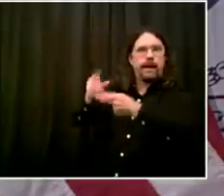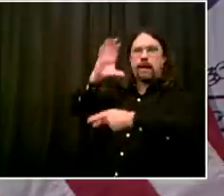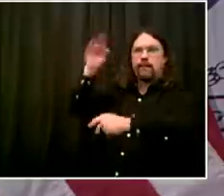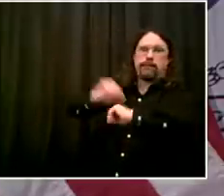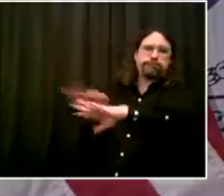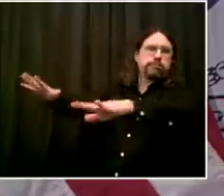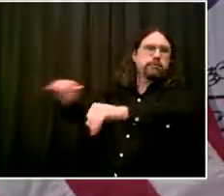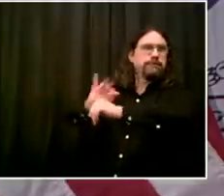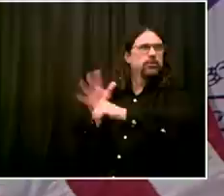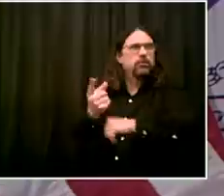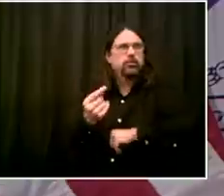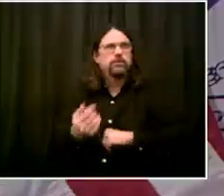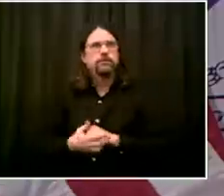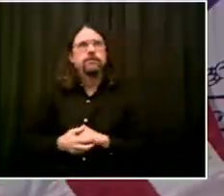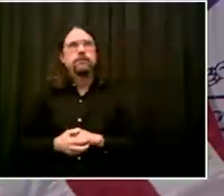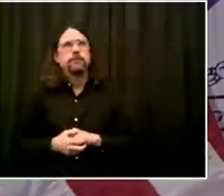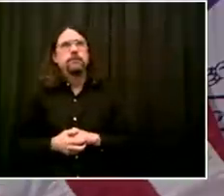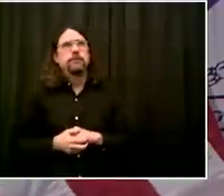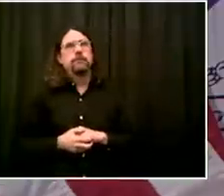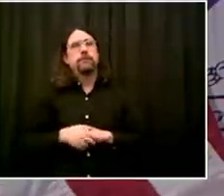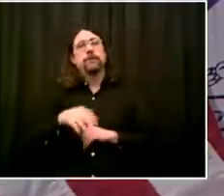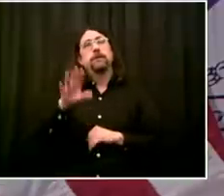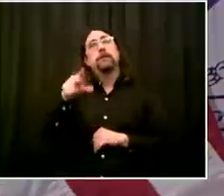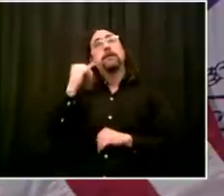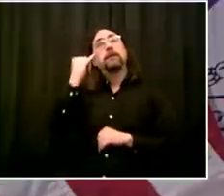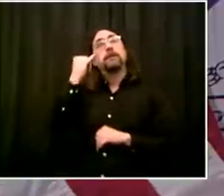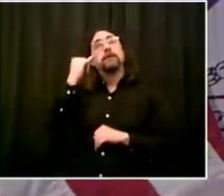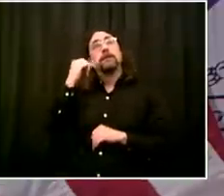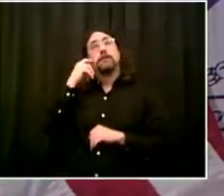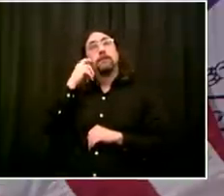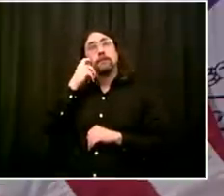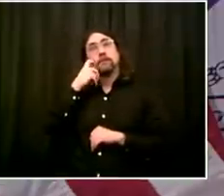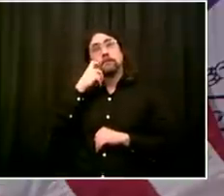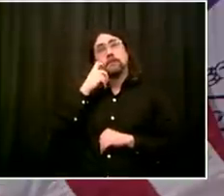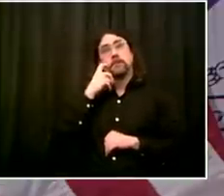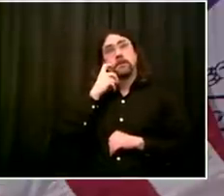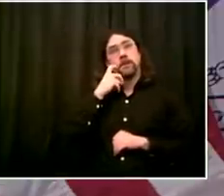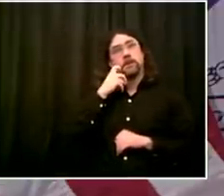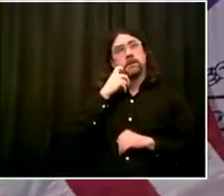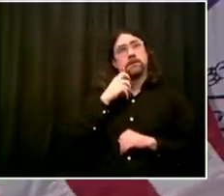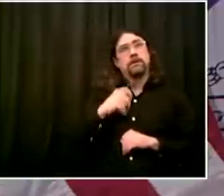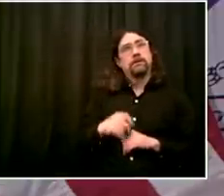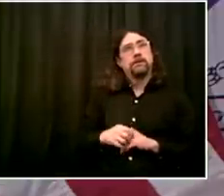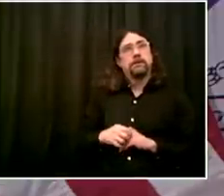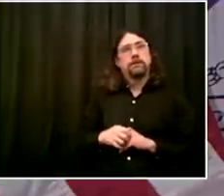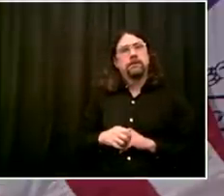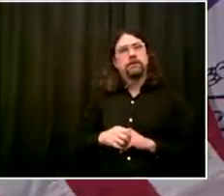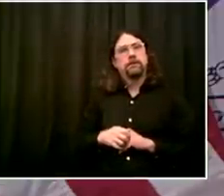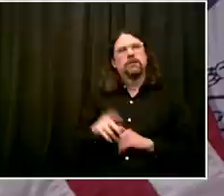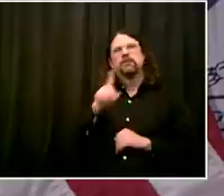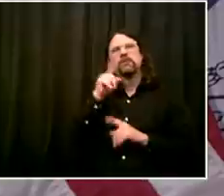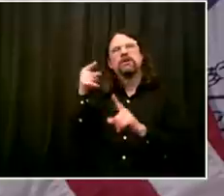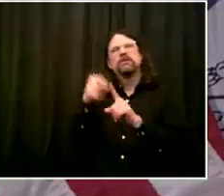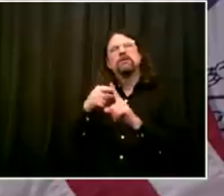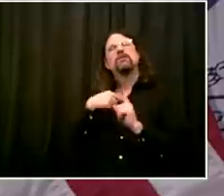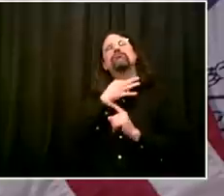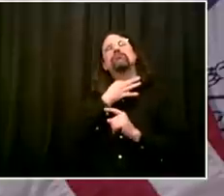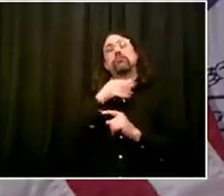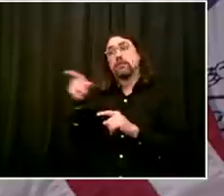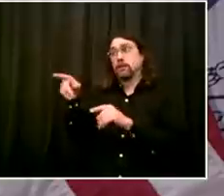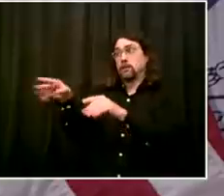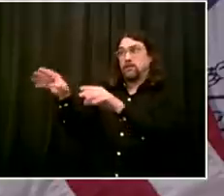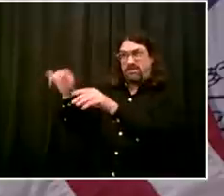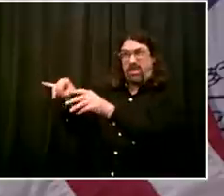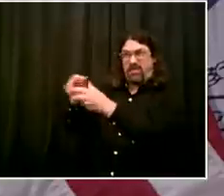That's a lot about of, you know, I look at this as over the next week or two, as we get into June, we're going to be having this conversation